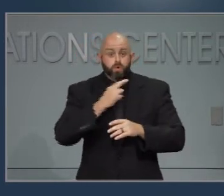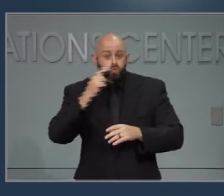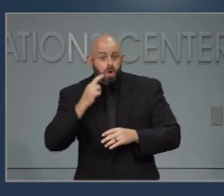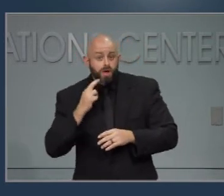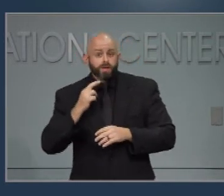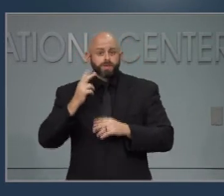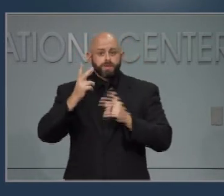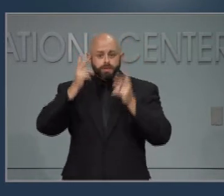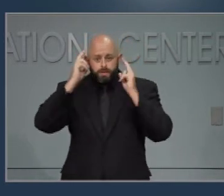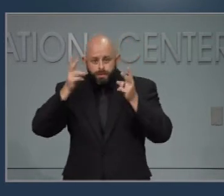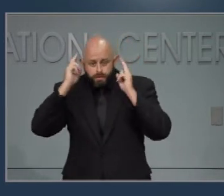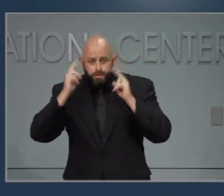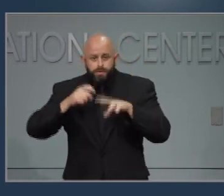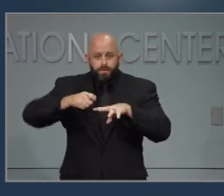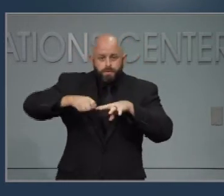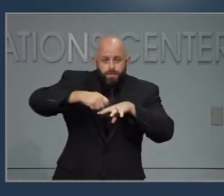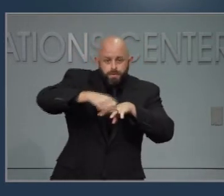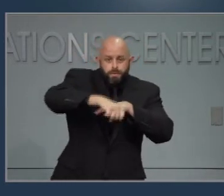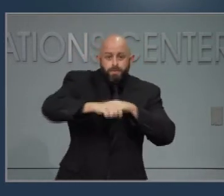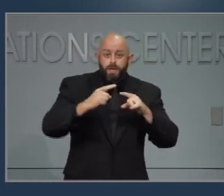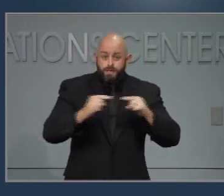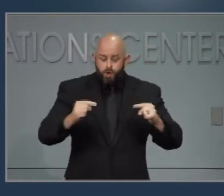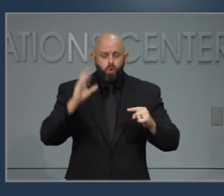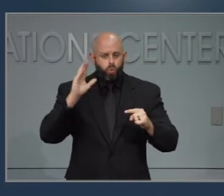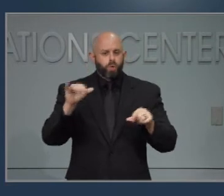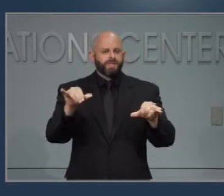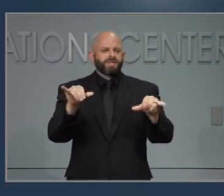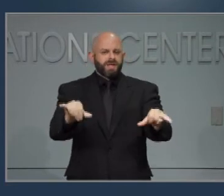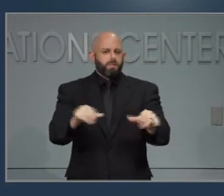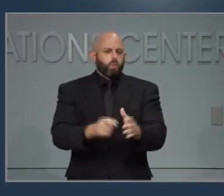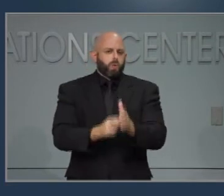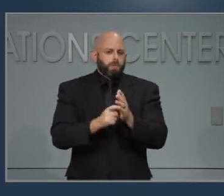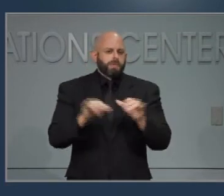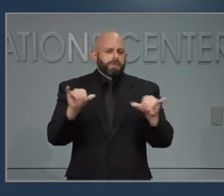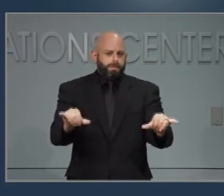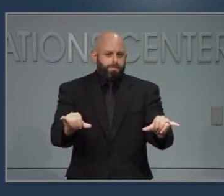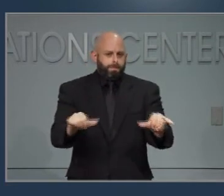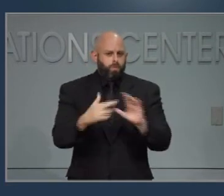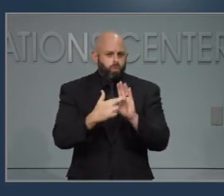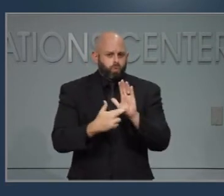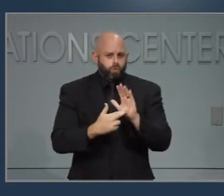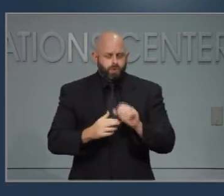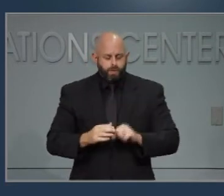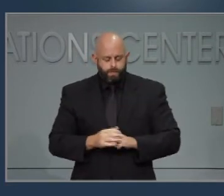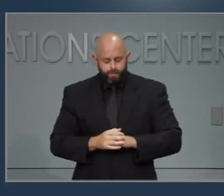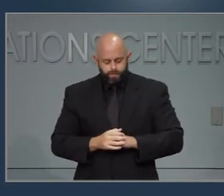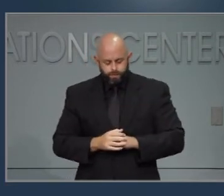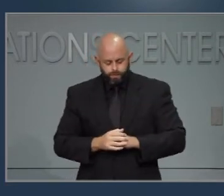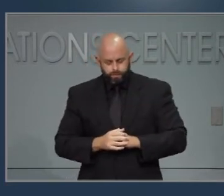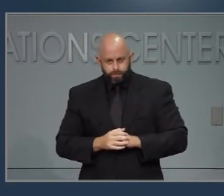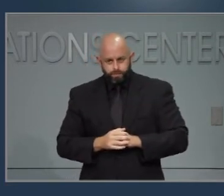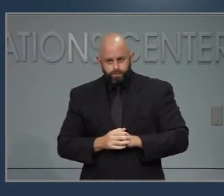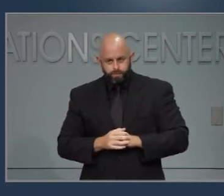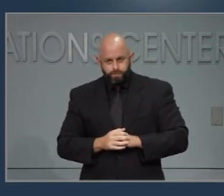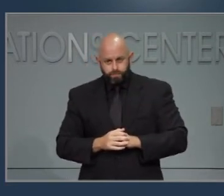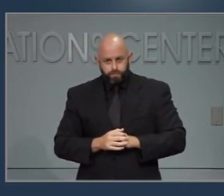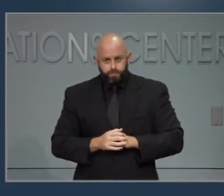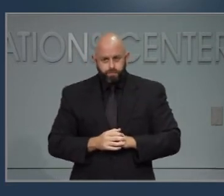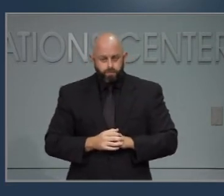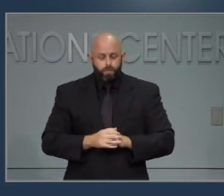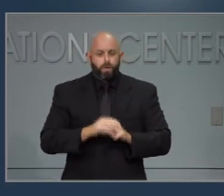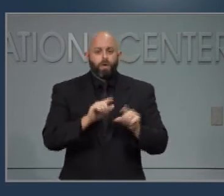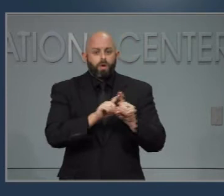businesses like hair and nail salons will remain the same. For all of these, there will be